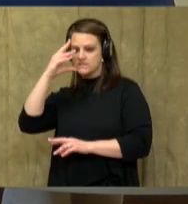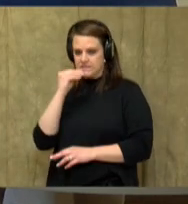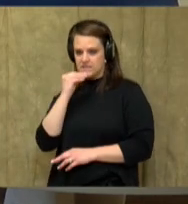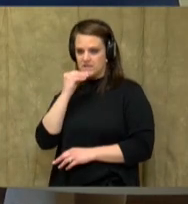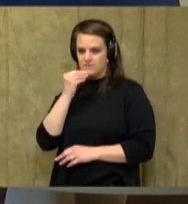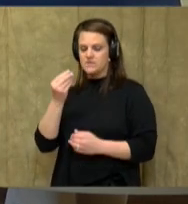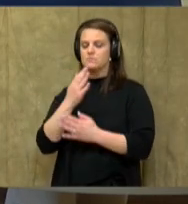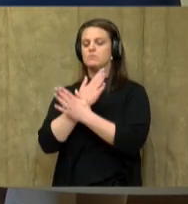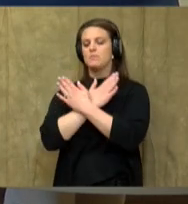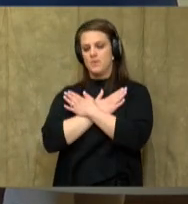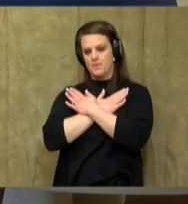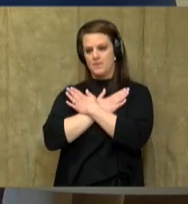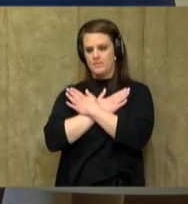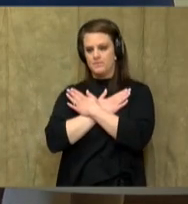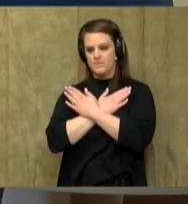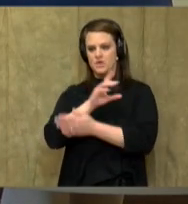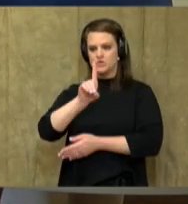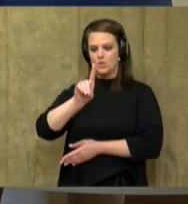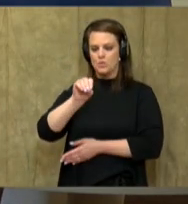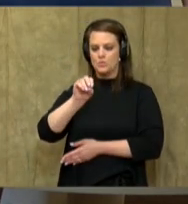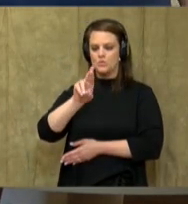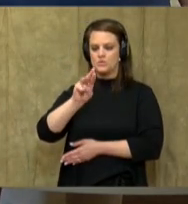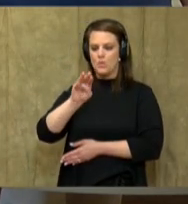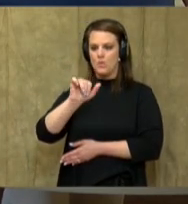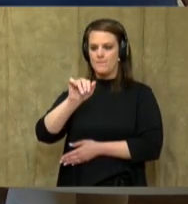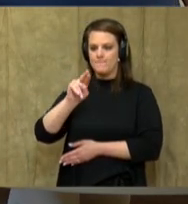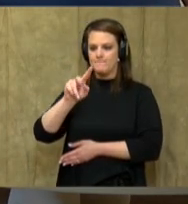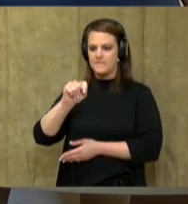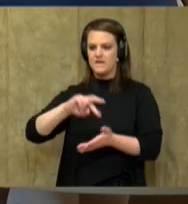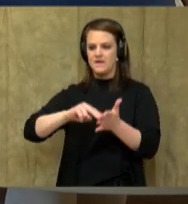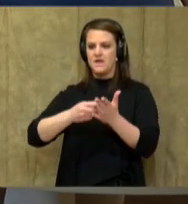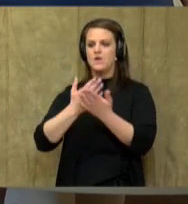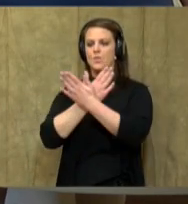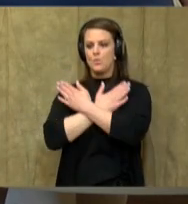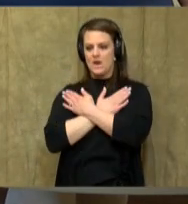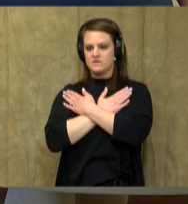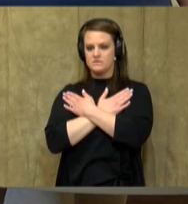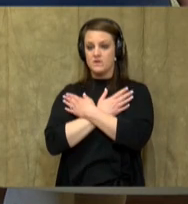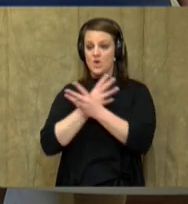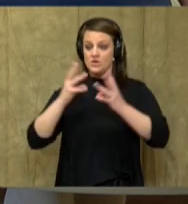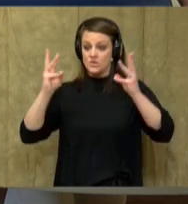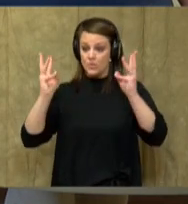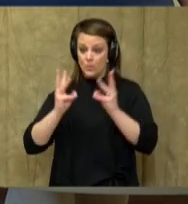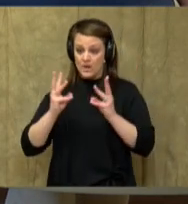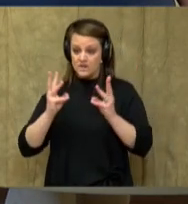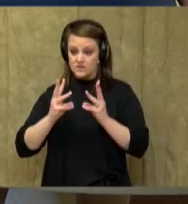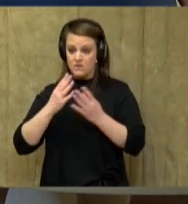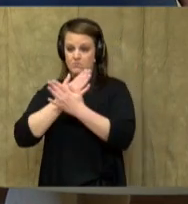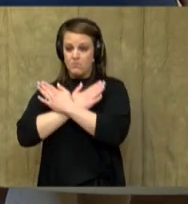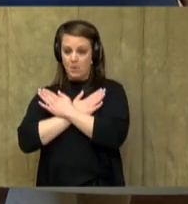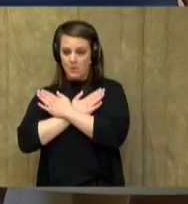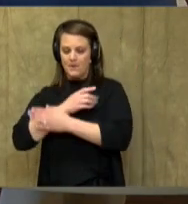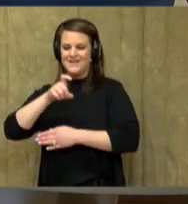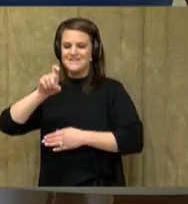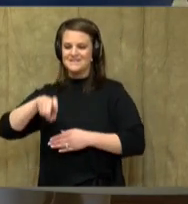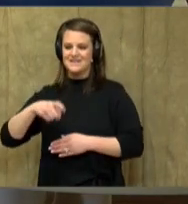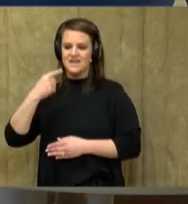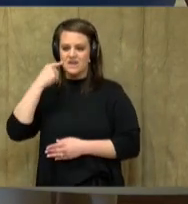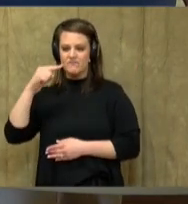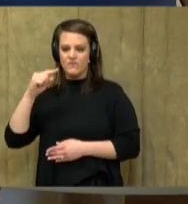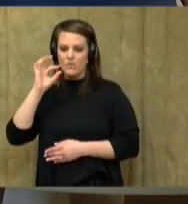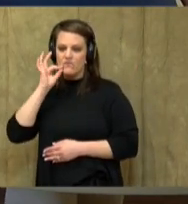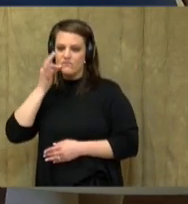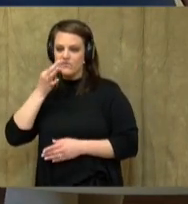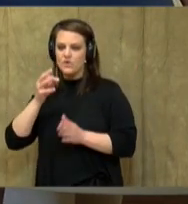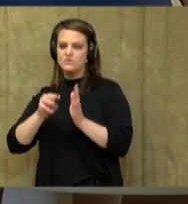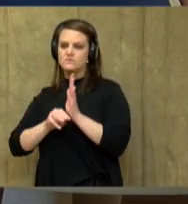just rest. They do nothing. The winter chill is needed for the fruit buds to mature. In this